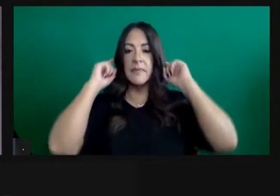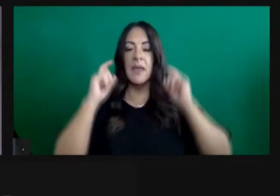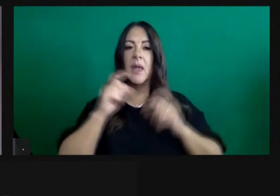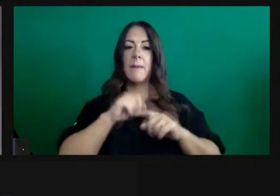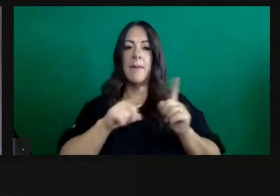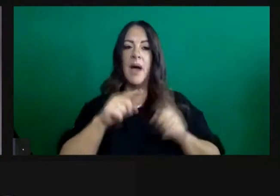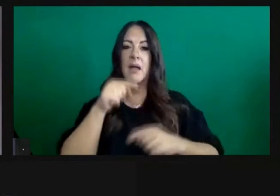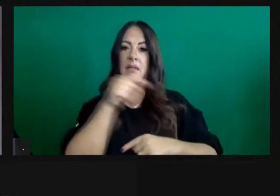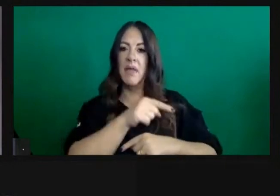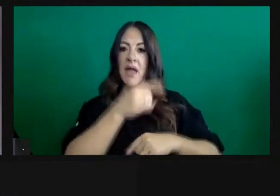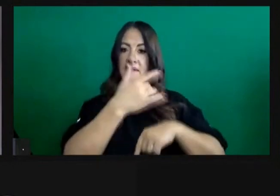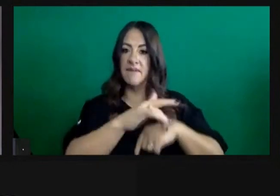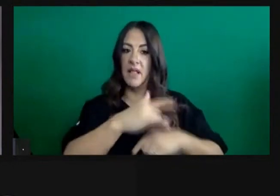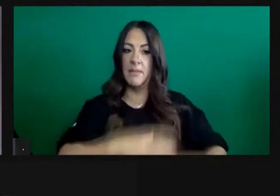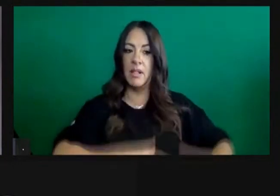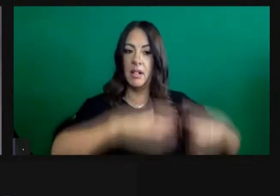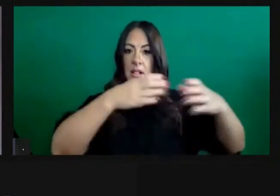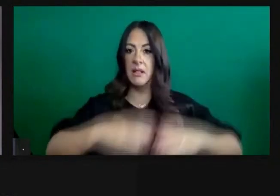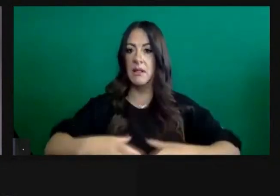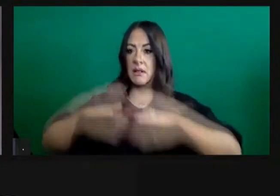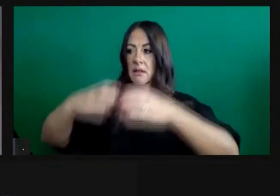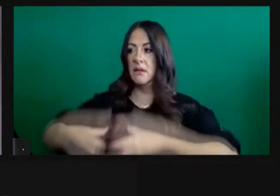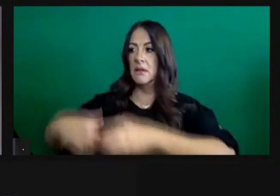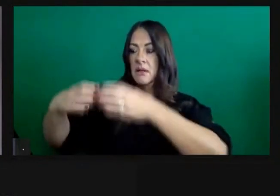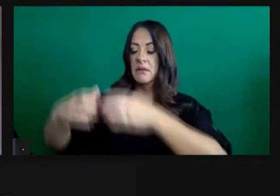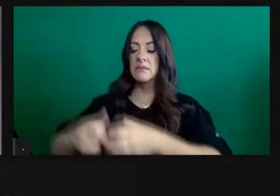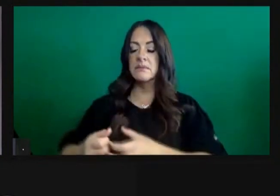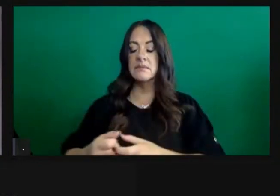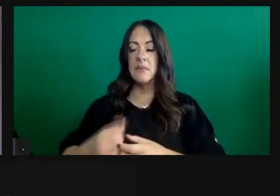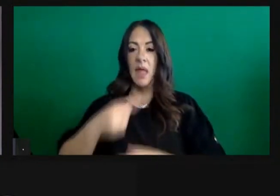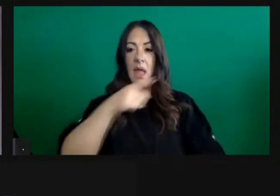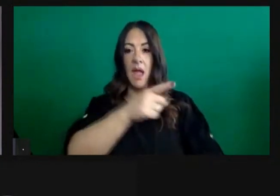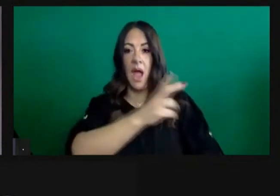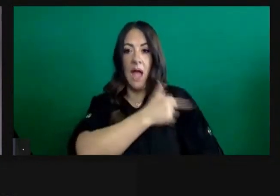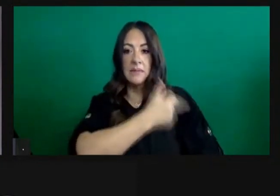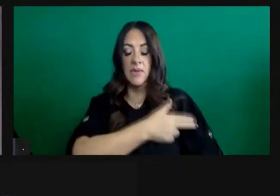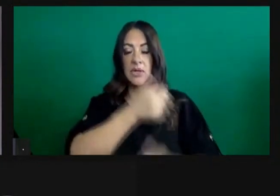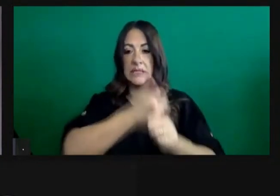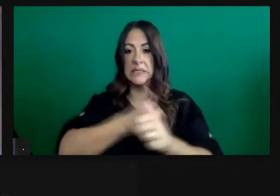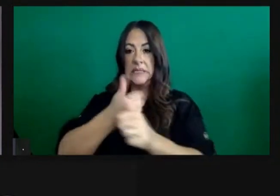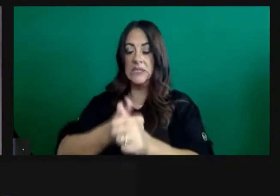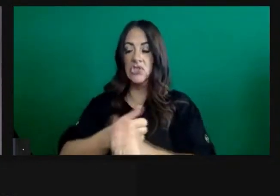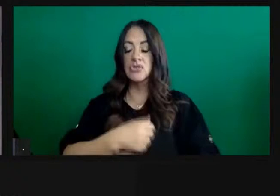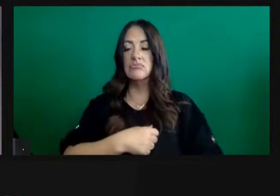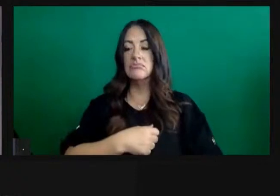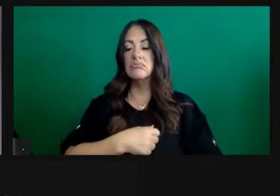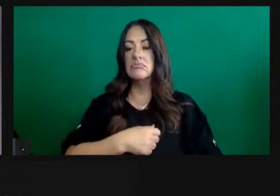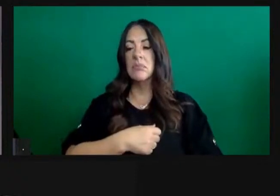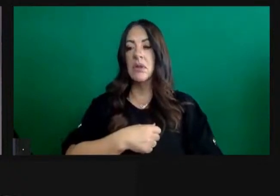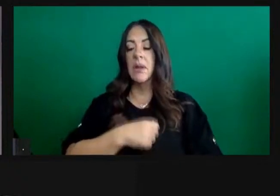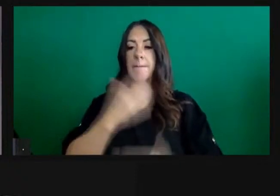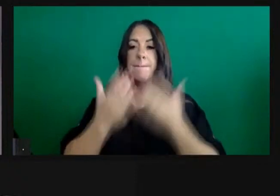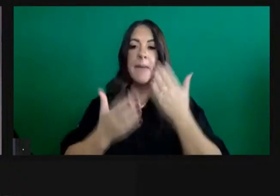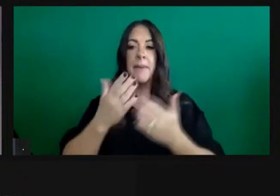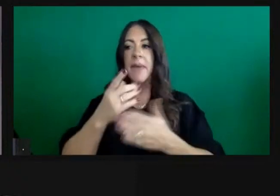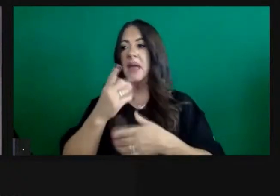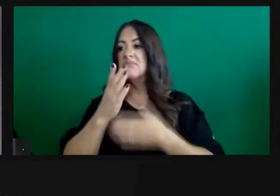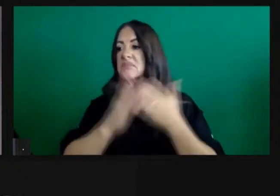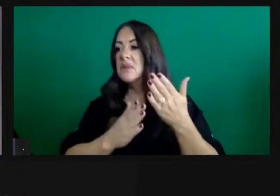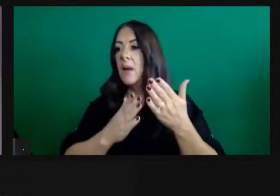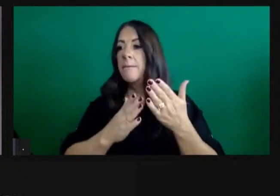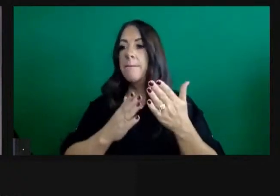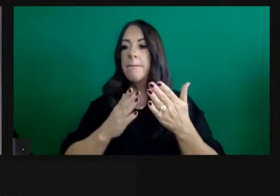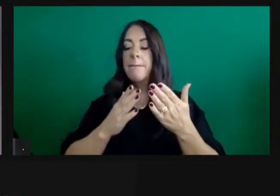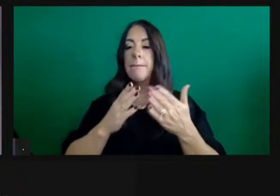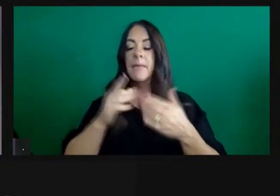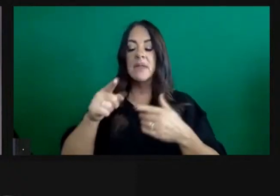oxygen, but actually the ability for hospitals hospitals in spaces where they aren't used to